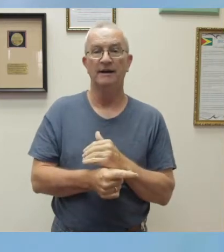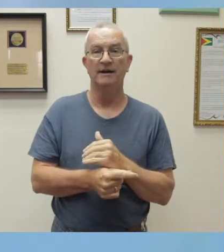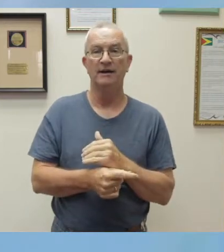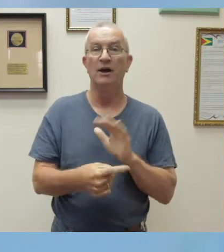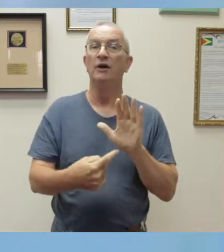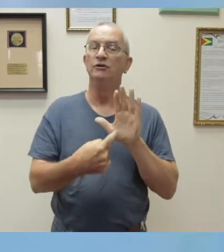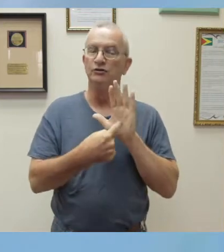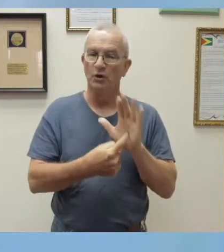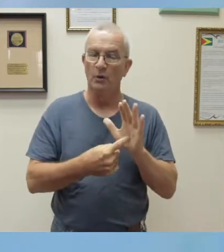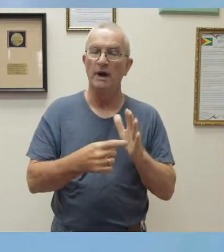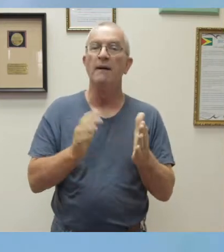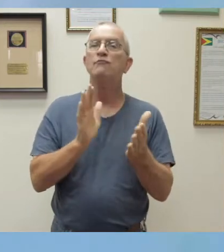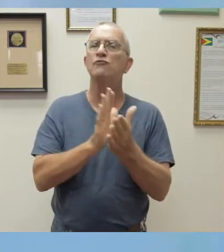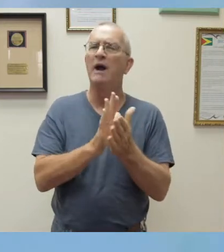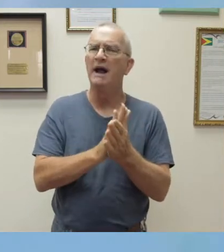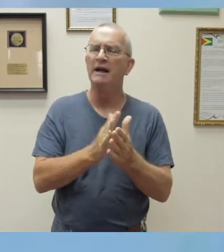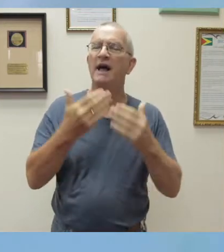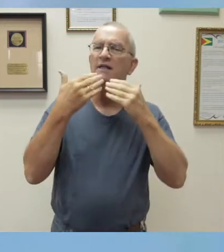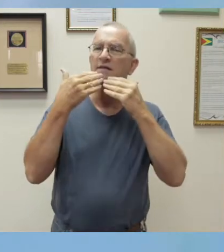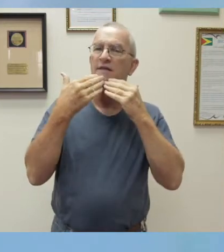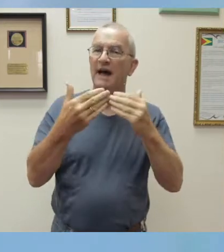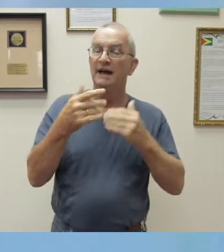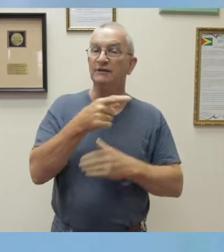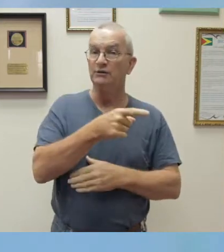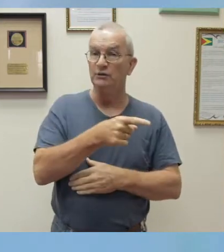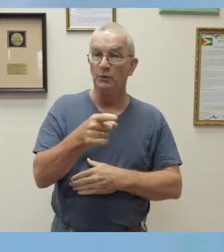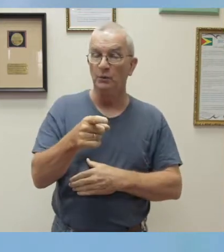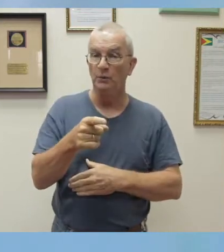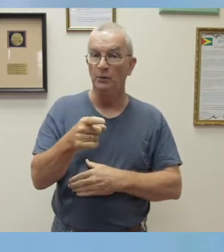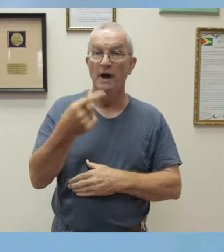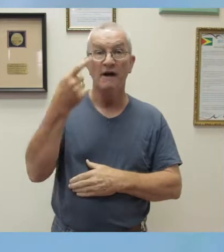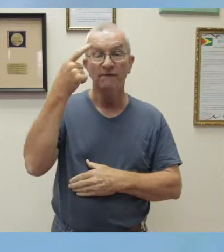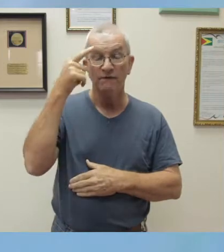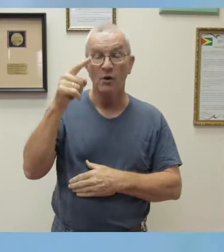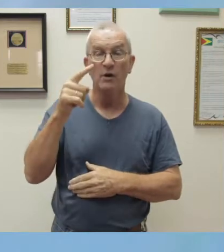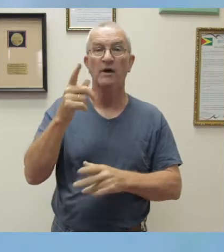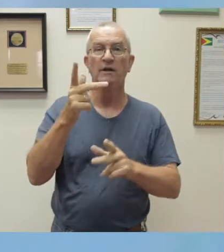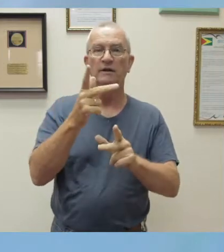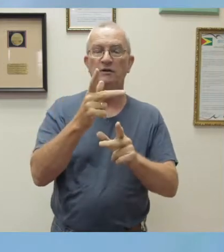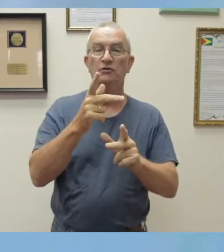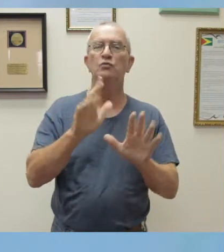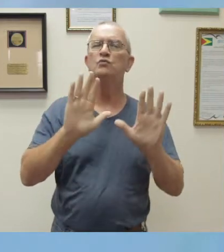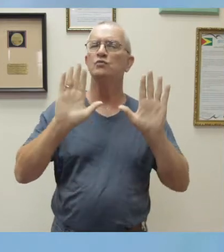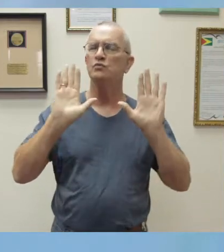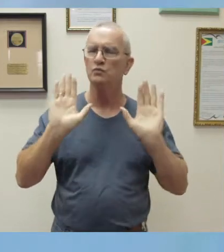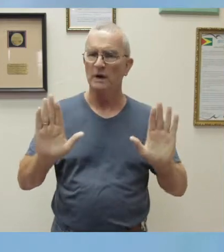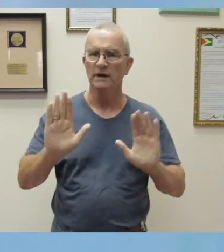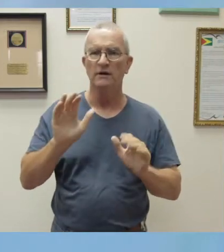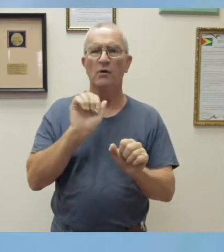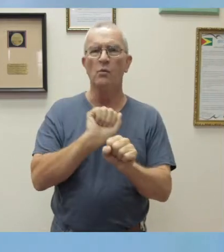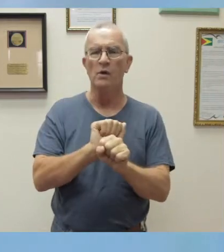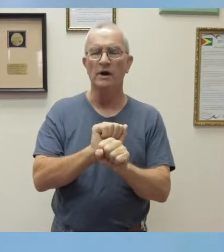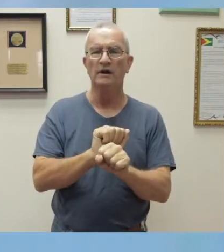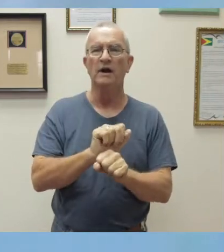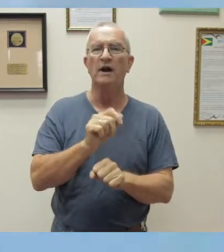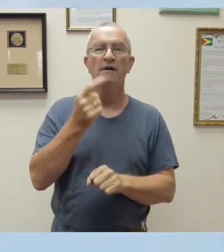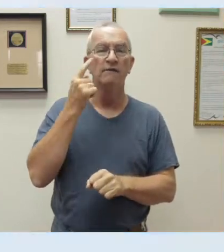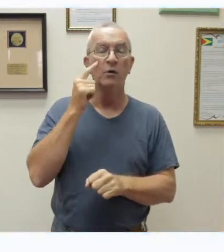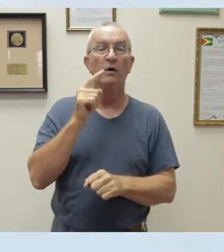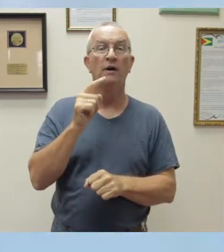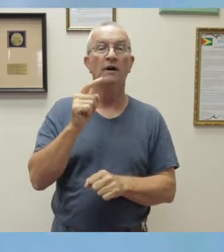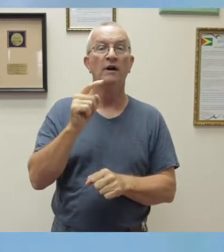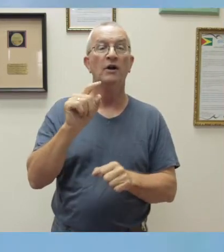and thanks to you for the tremendous work you are doing for our nation.